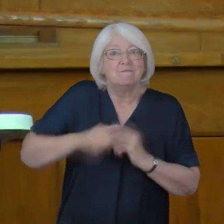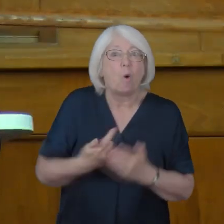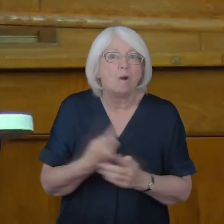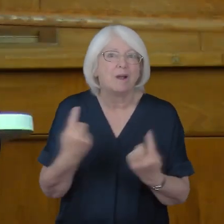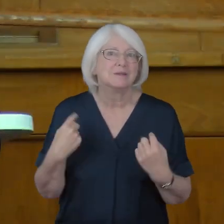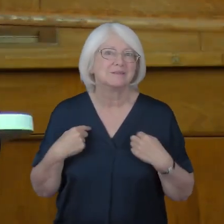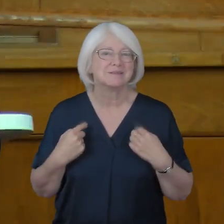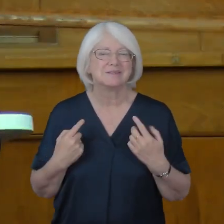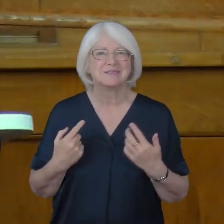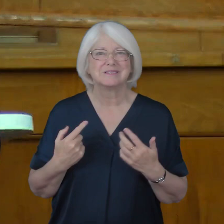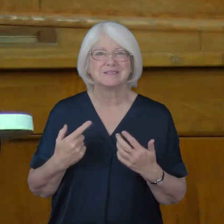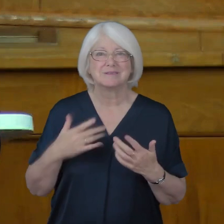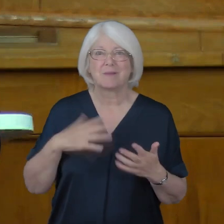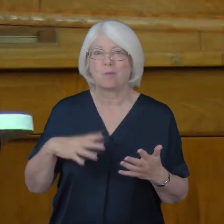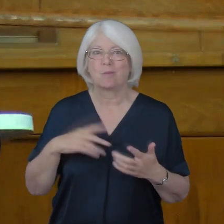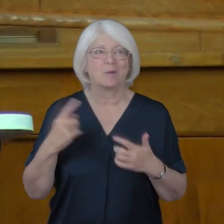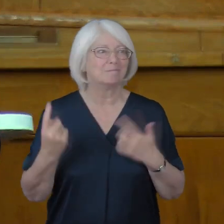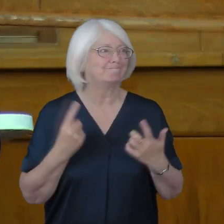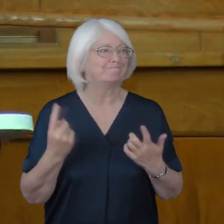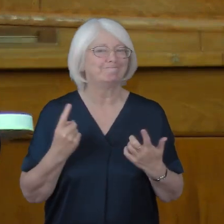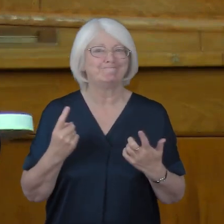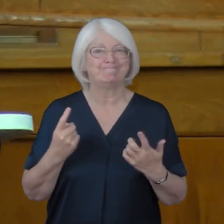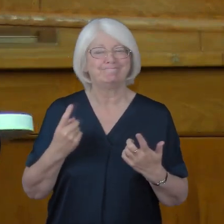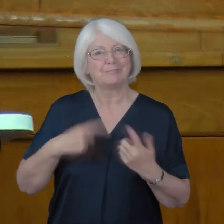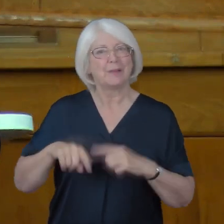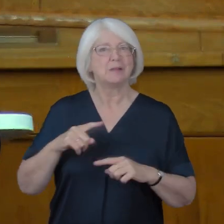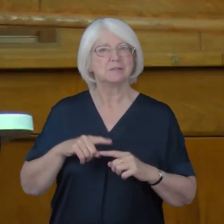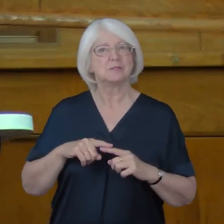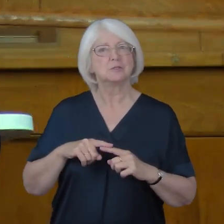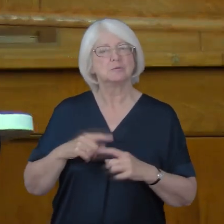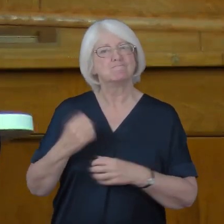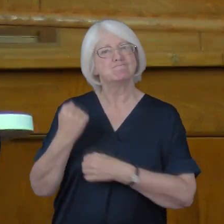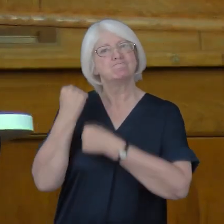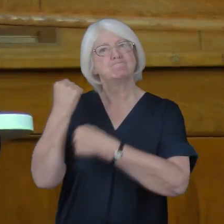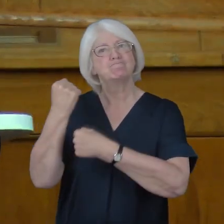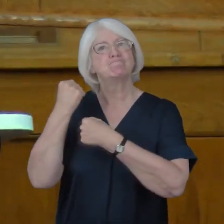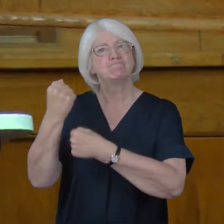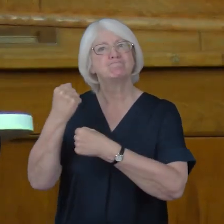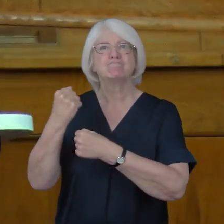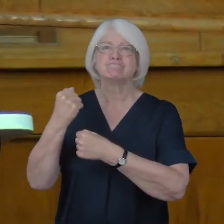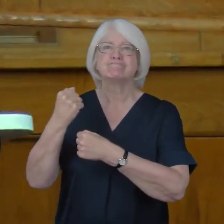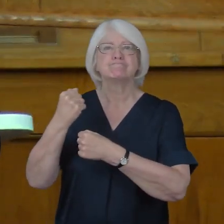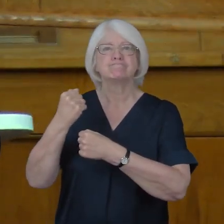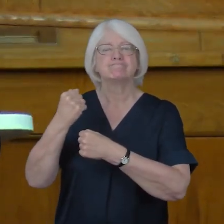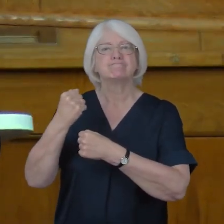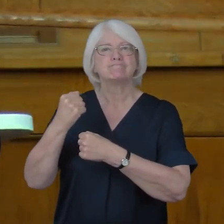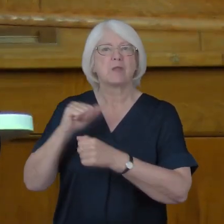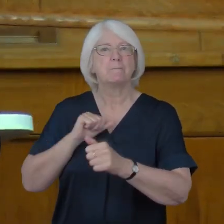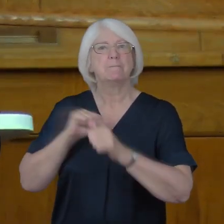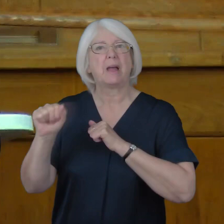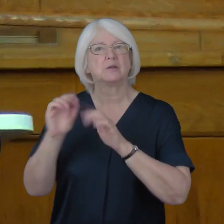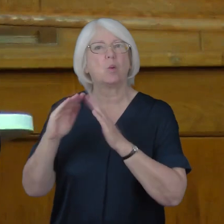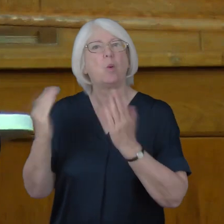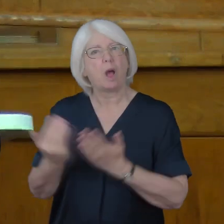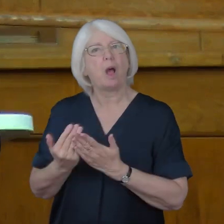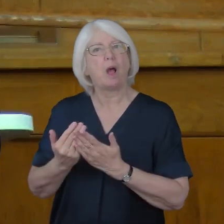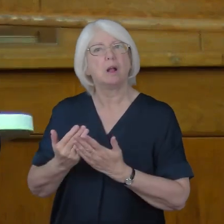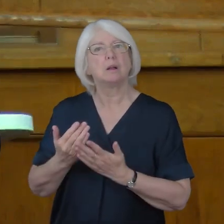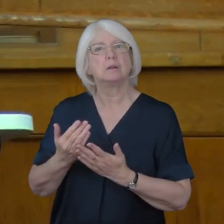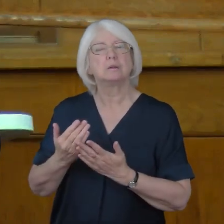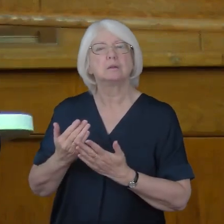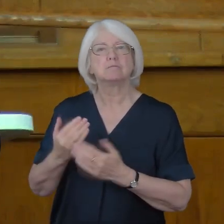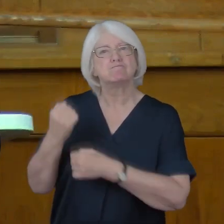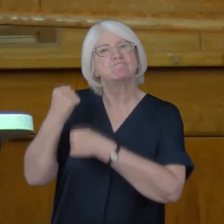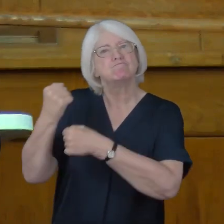long for us to find our voice in the building of a better world. And I long